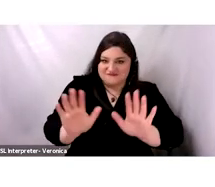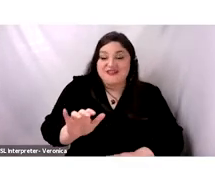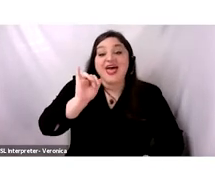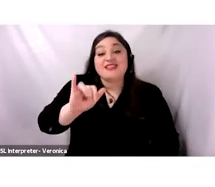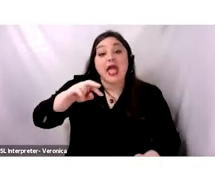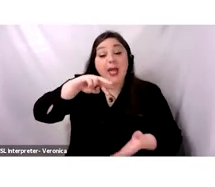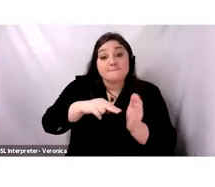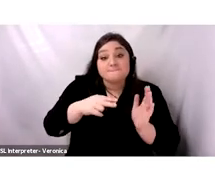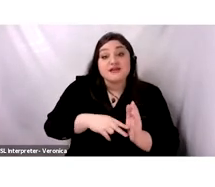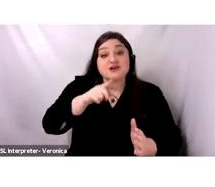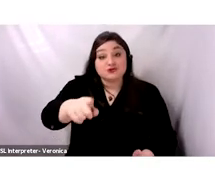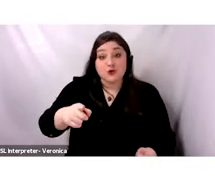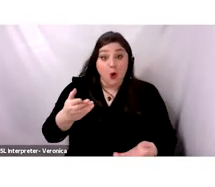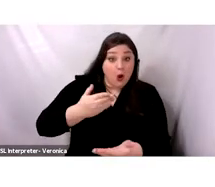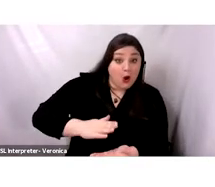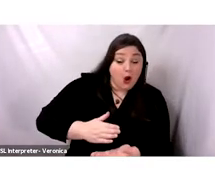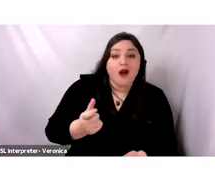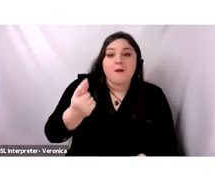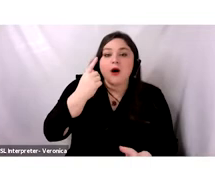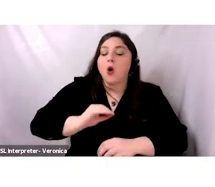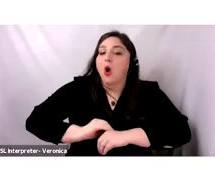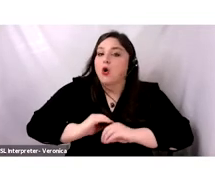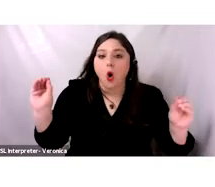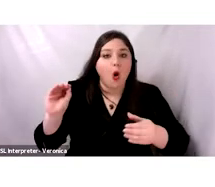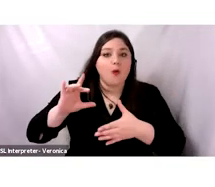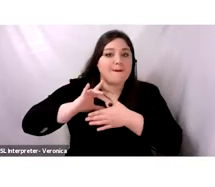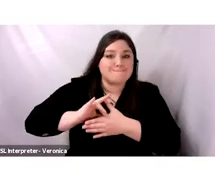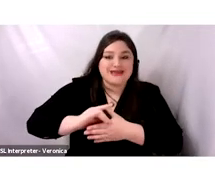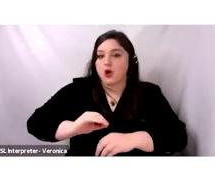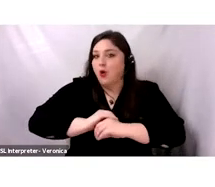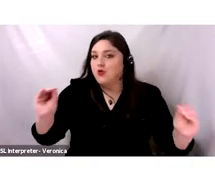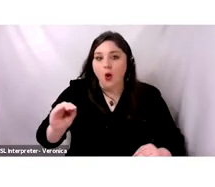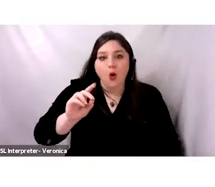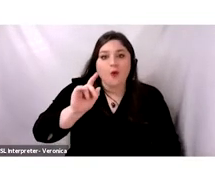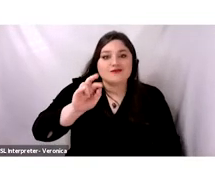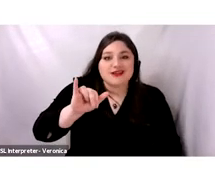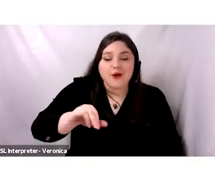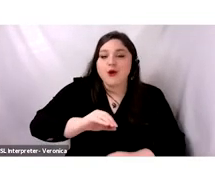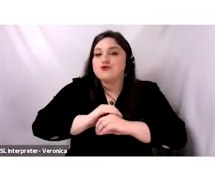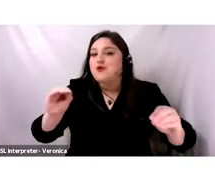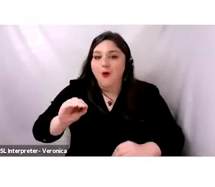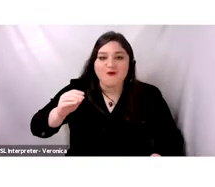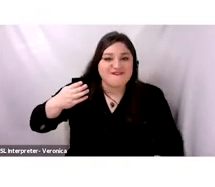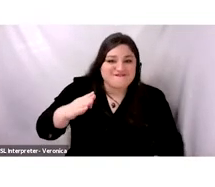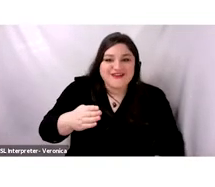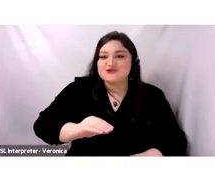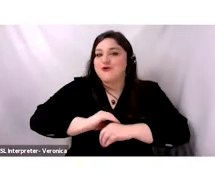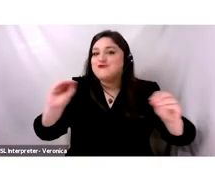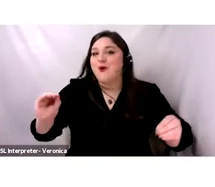neither meat or dairy products or fish or eggs or, so you only use